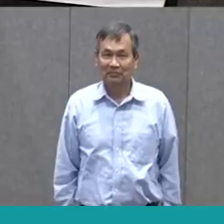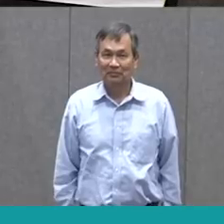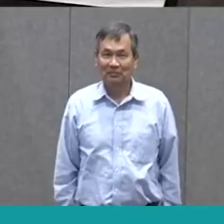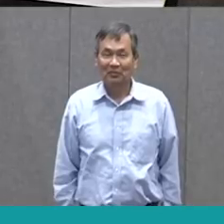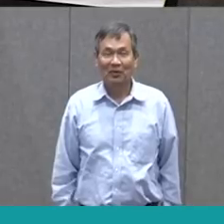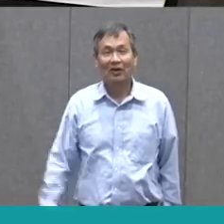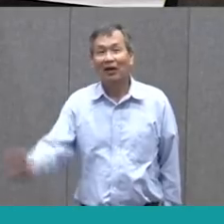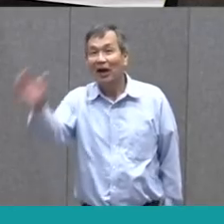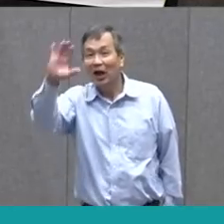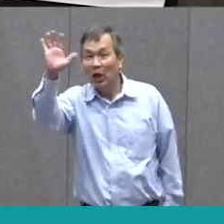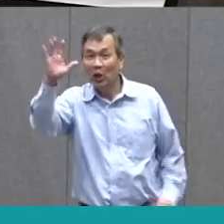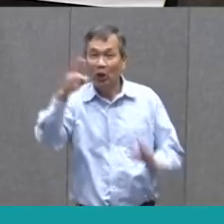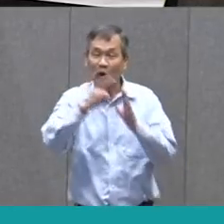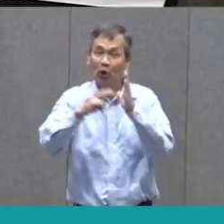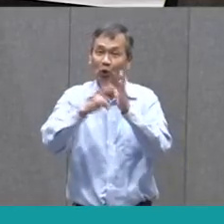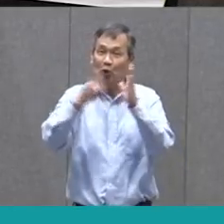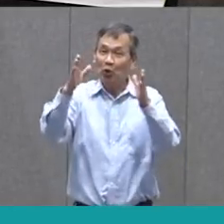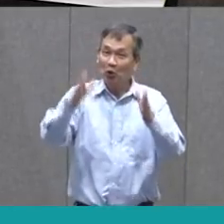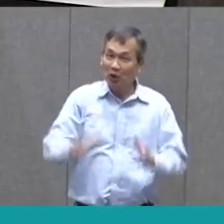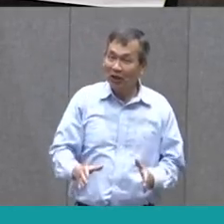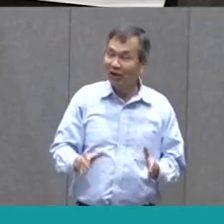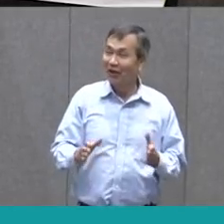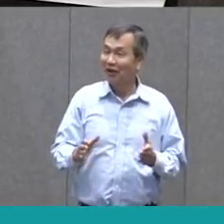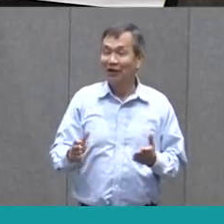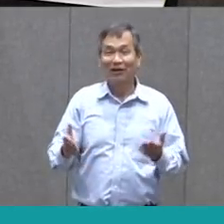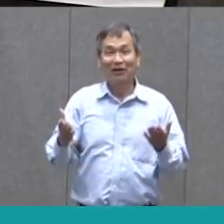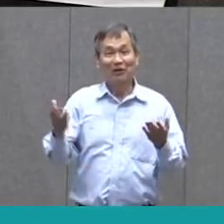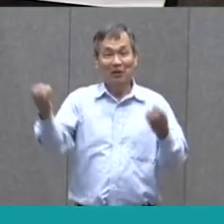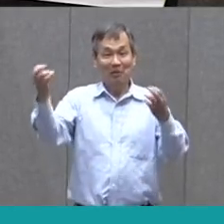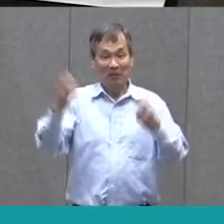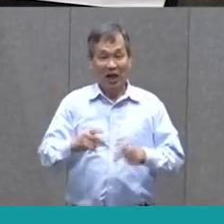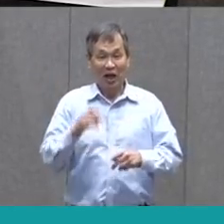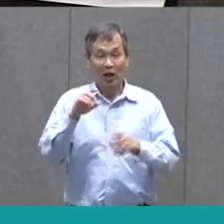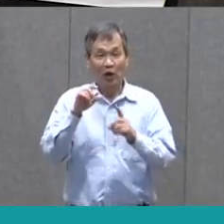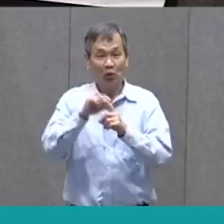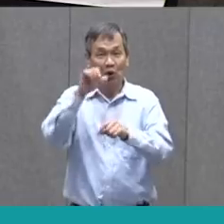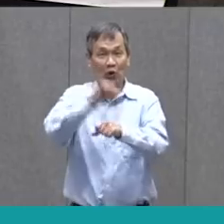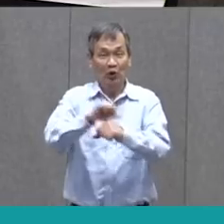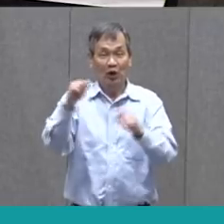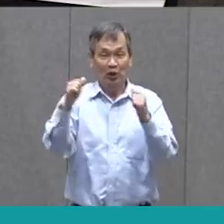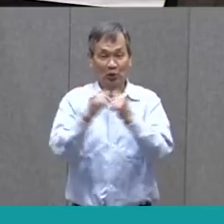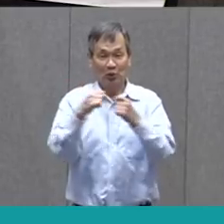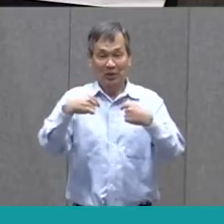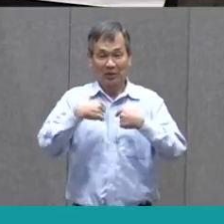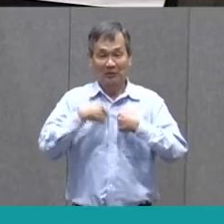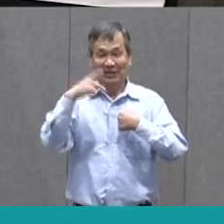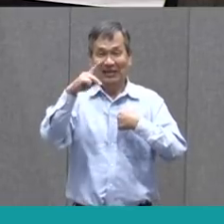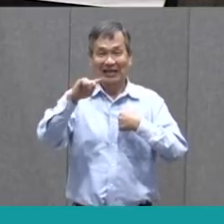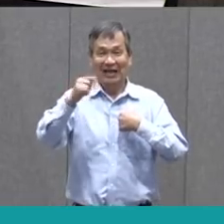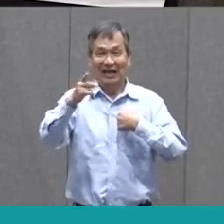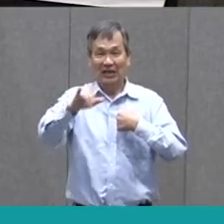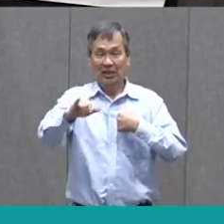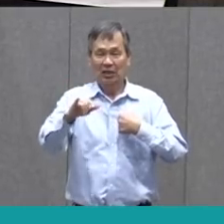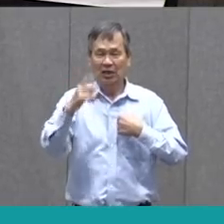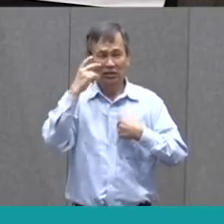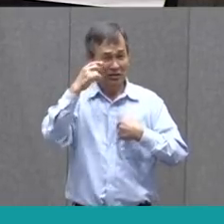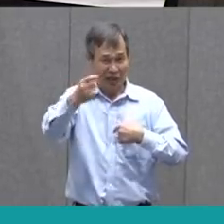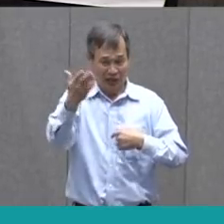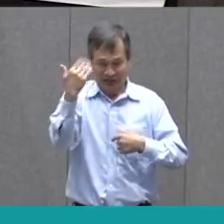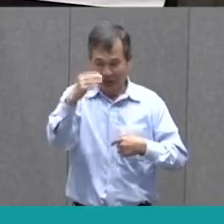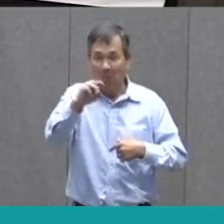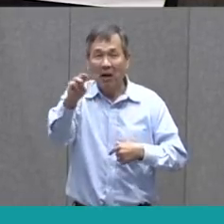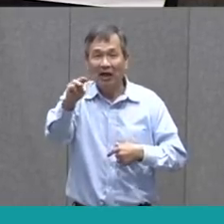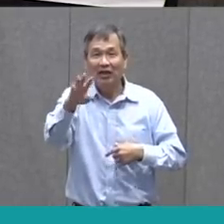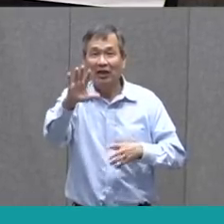Hello, readers. And welcome back to word work with Mrs. Kathy. Last time I saw you was on Monday. And if you're new,